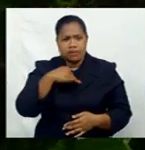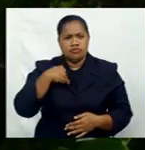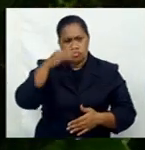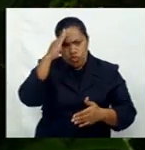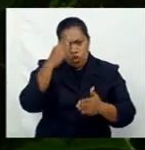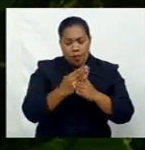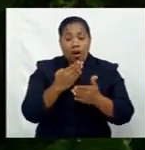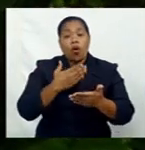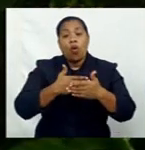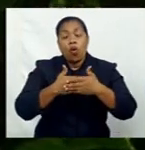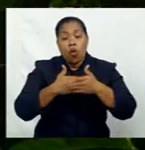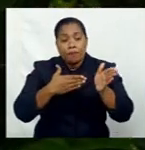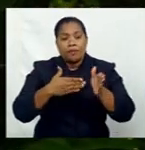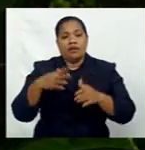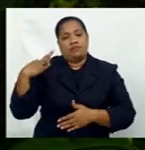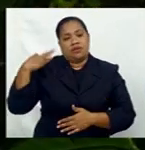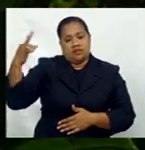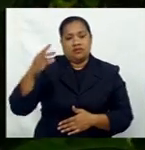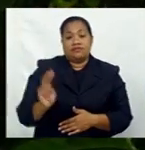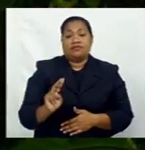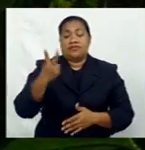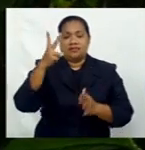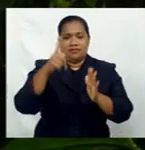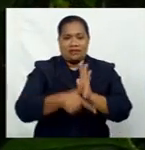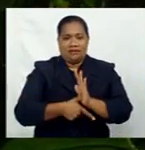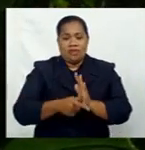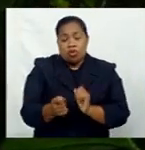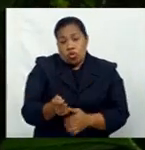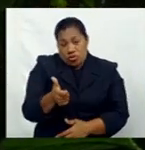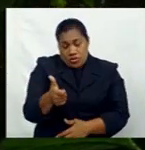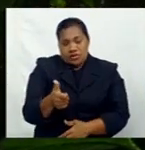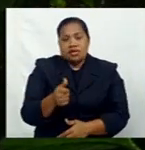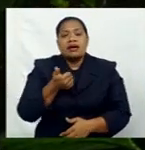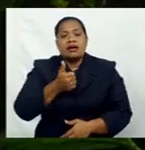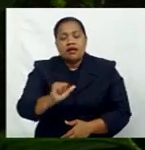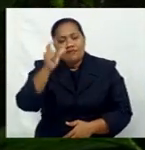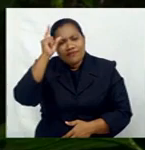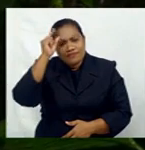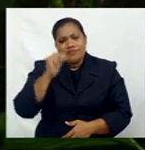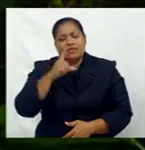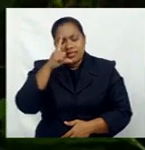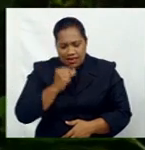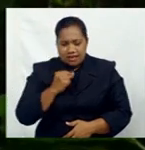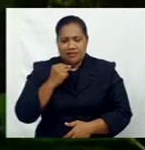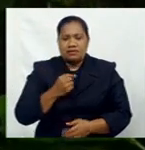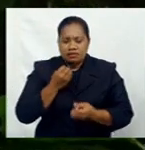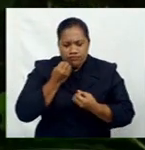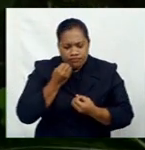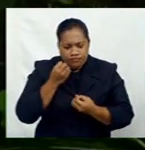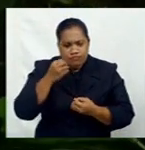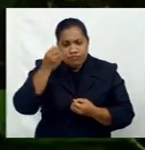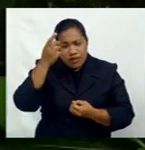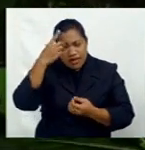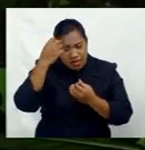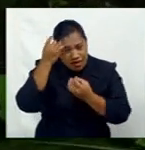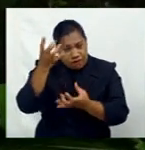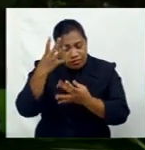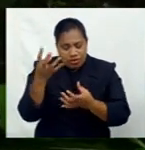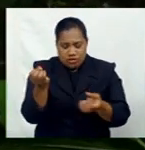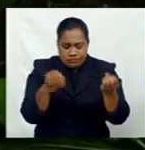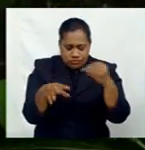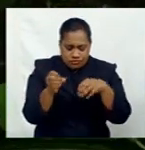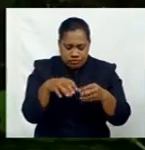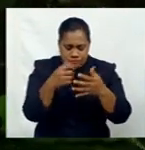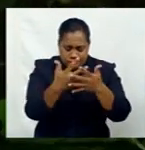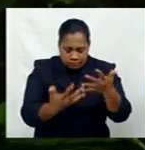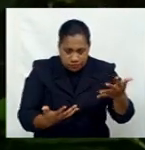open the application for the second round quite early to allow Fijians to be able to put their information in quite early earlier on,